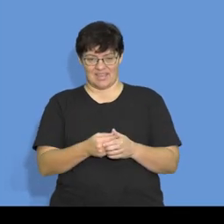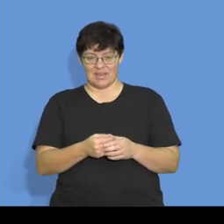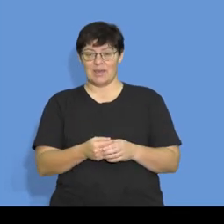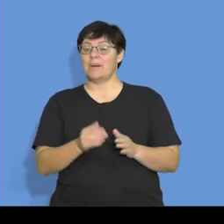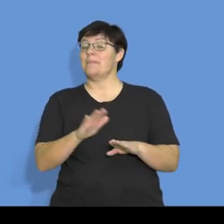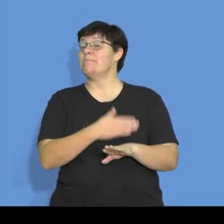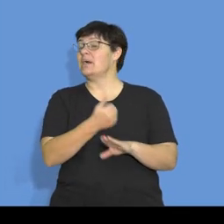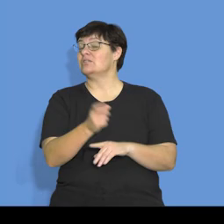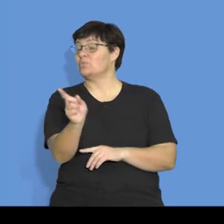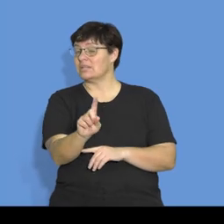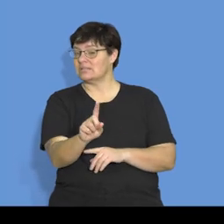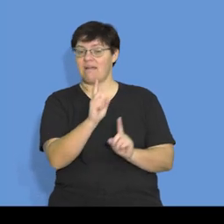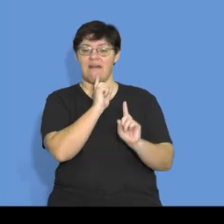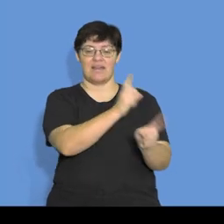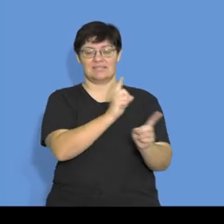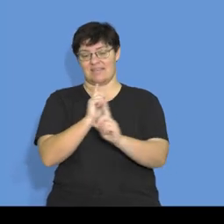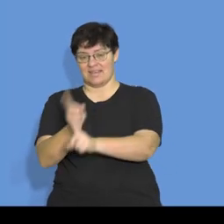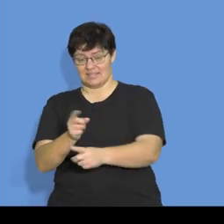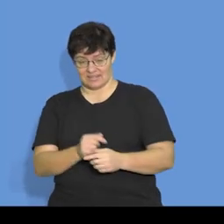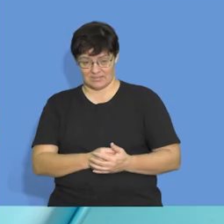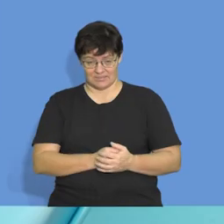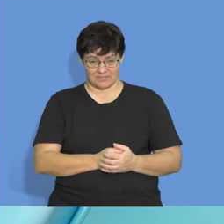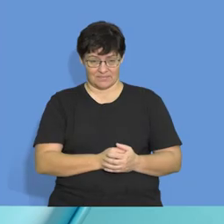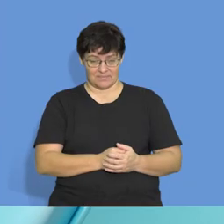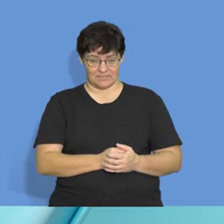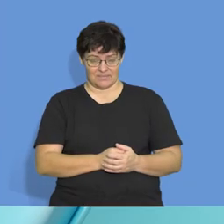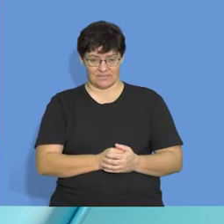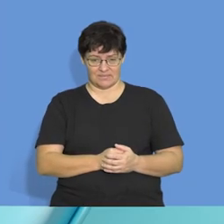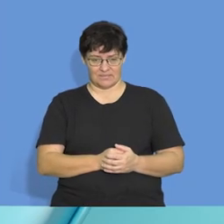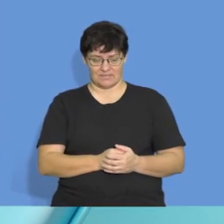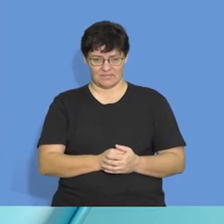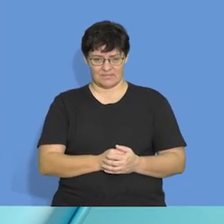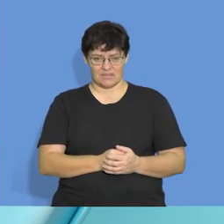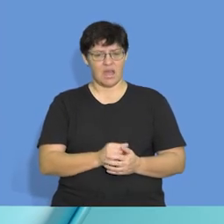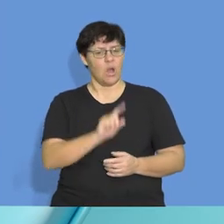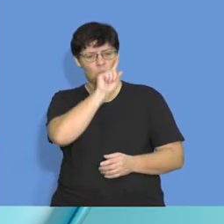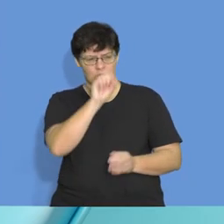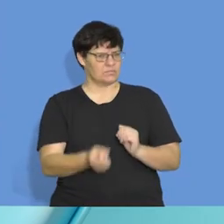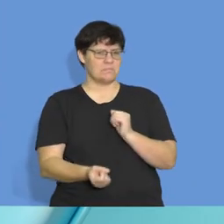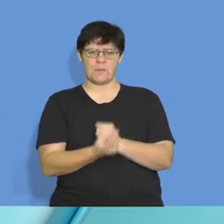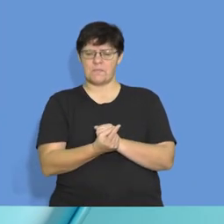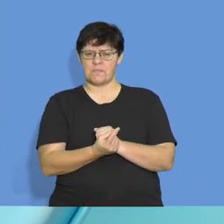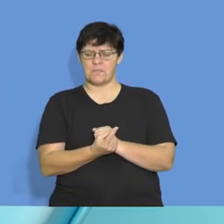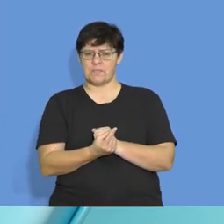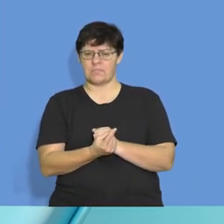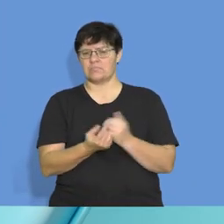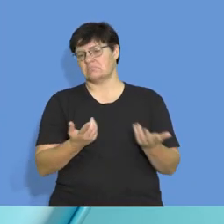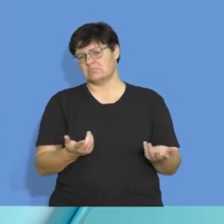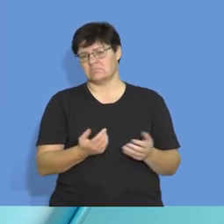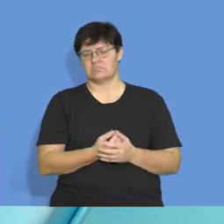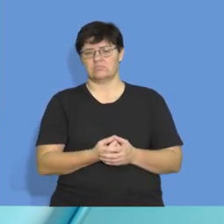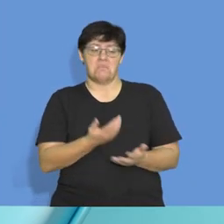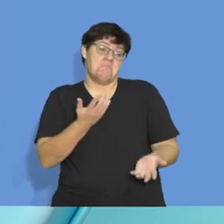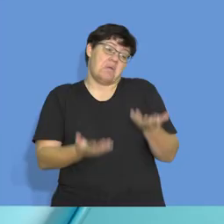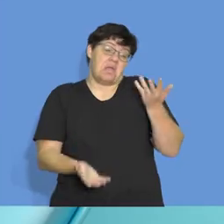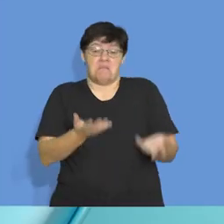answers that you get. Okay. A question now arises that if per chance you